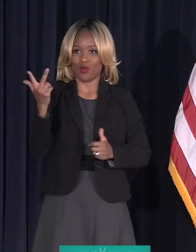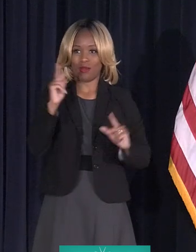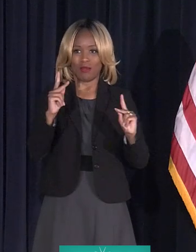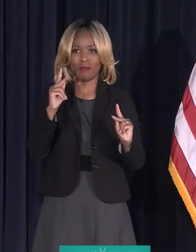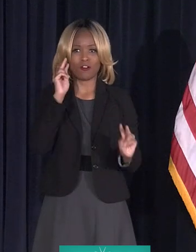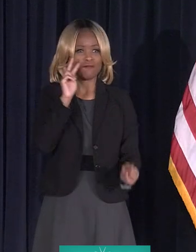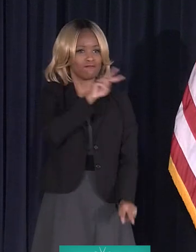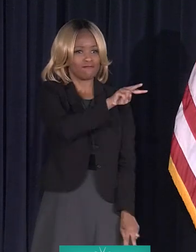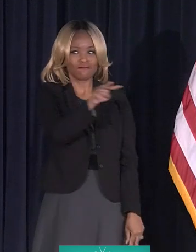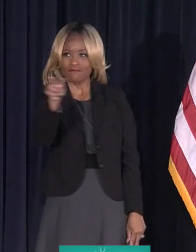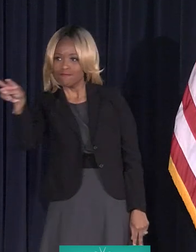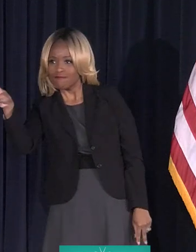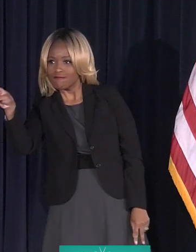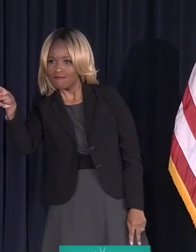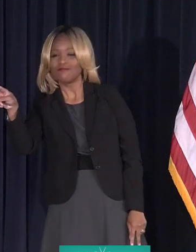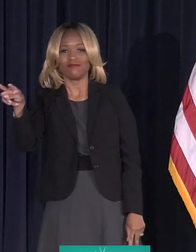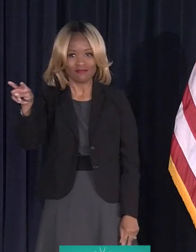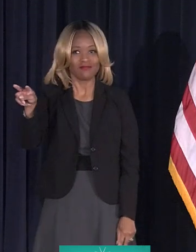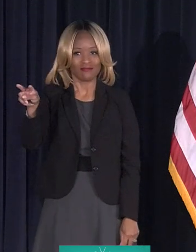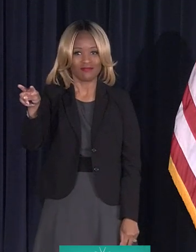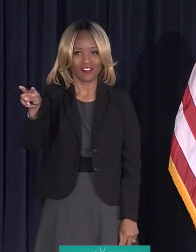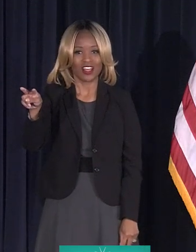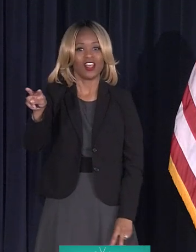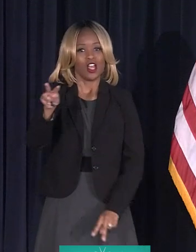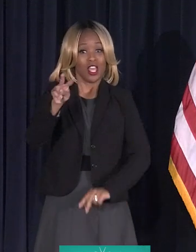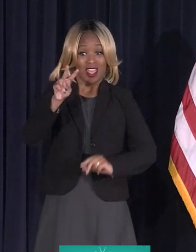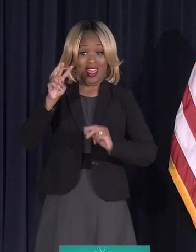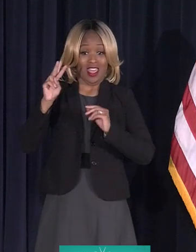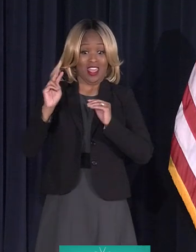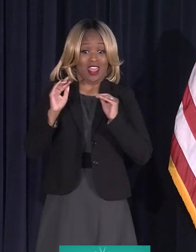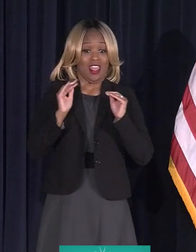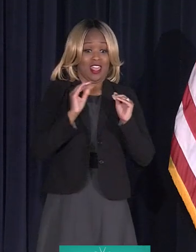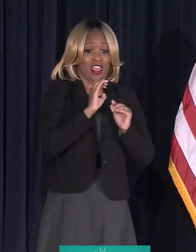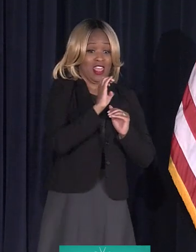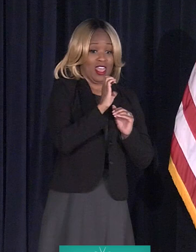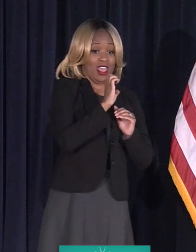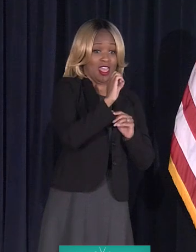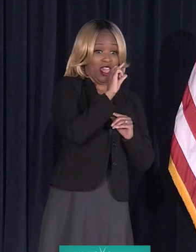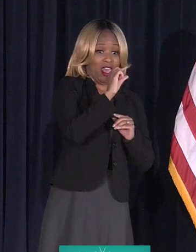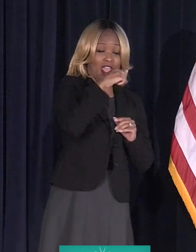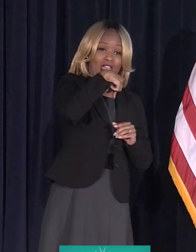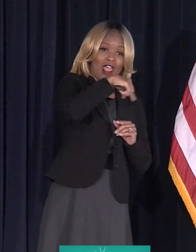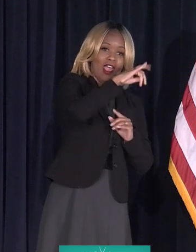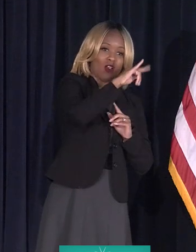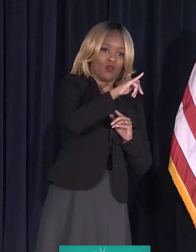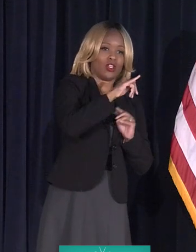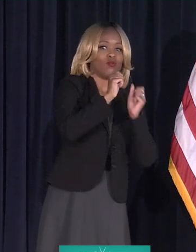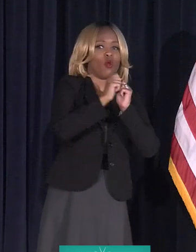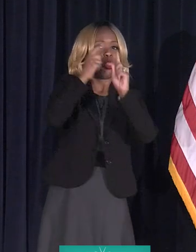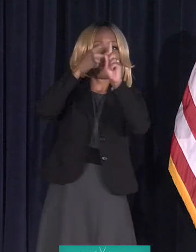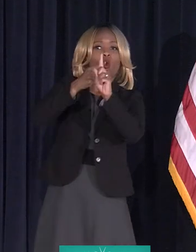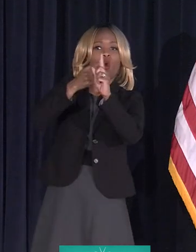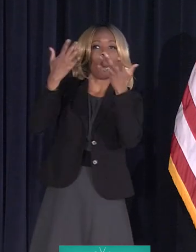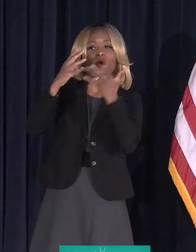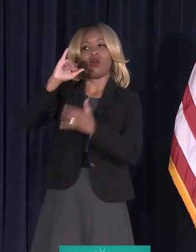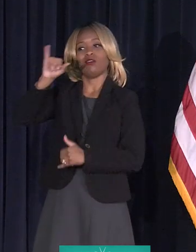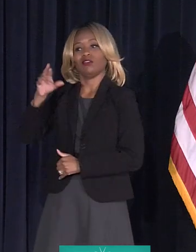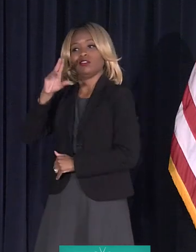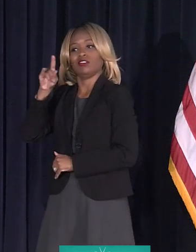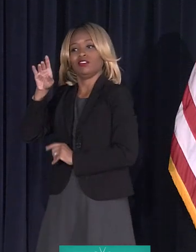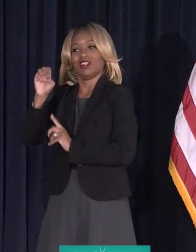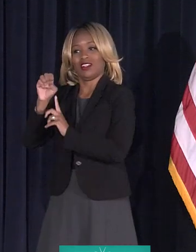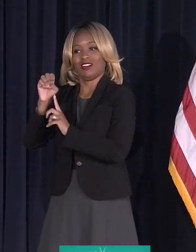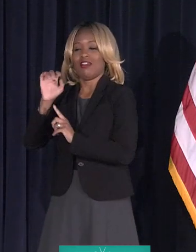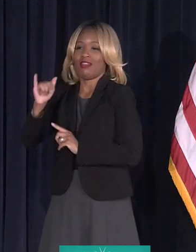justice and can view the game. The work of equity with the ultimate goal of justice is what I have the distinct